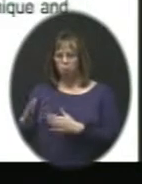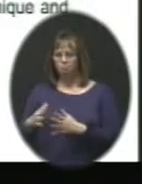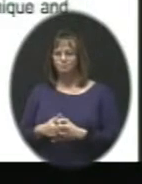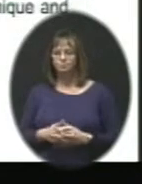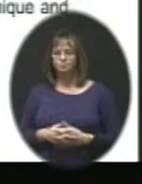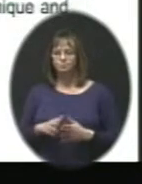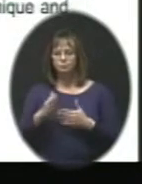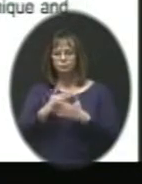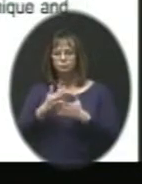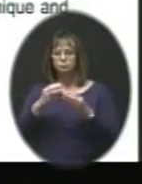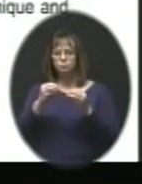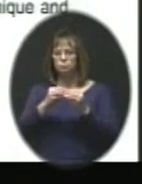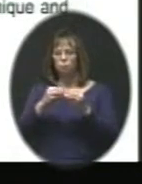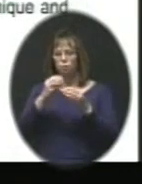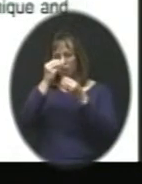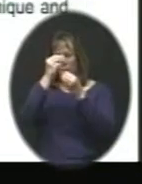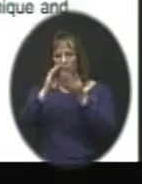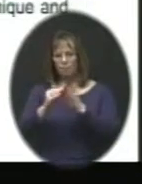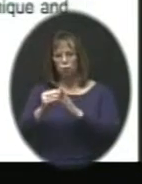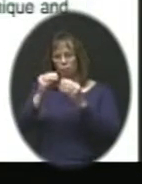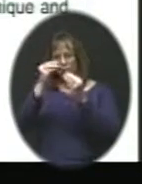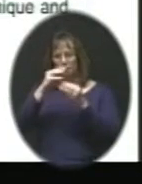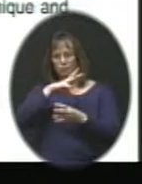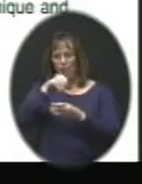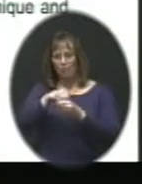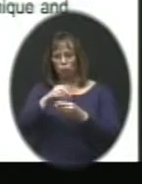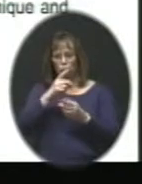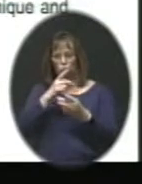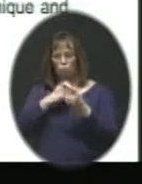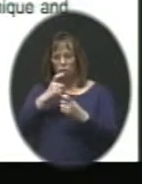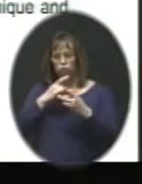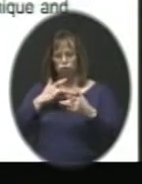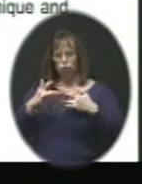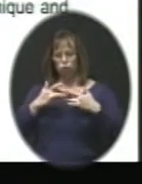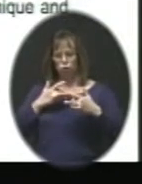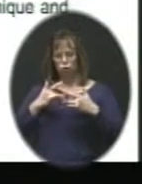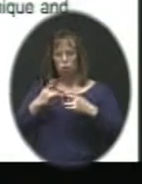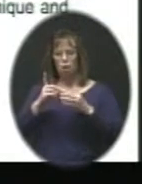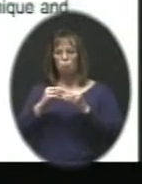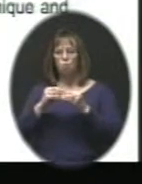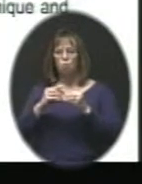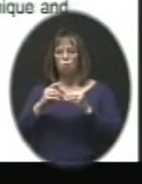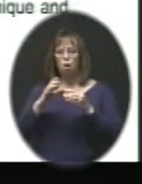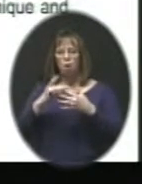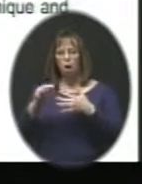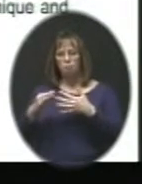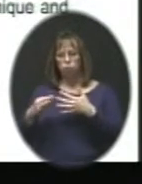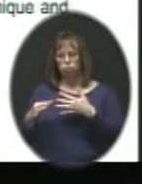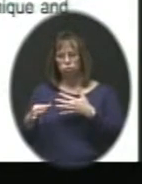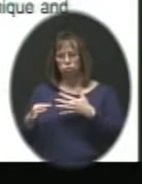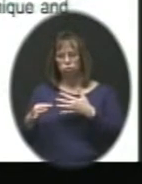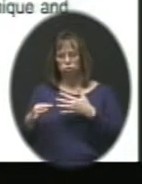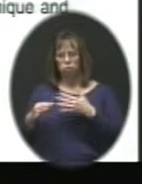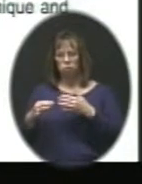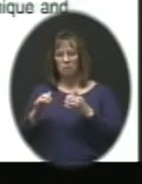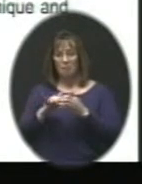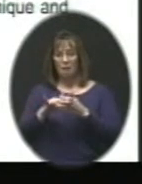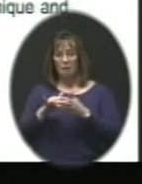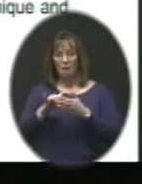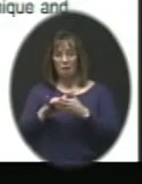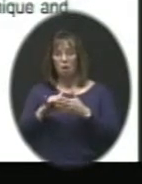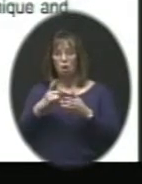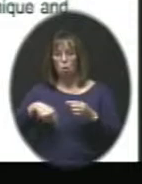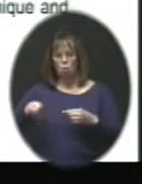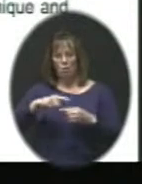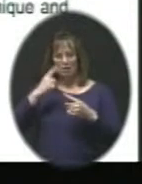Let me share some more of the community input and the questions and concerns and also bring to you one more option based on this, at least that we considered.